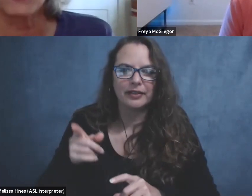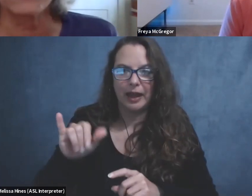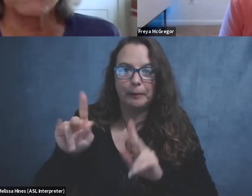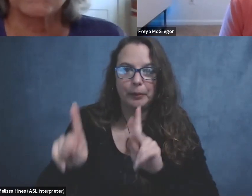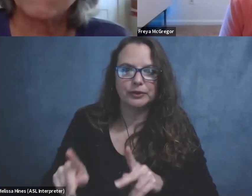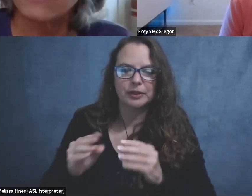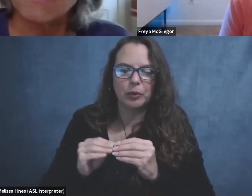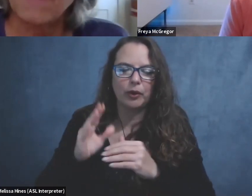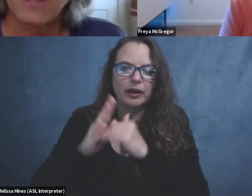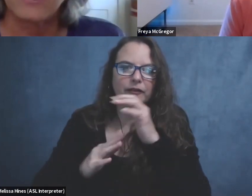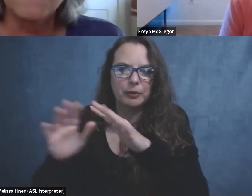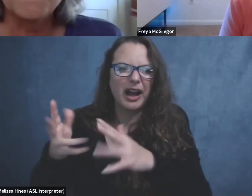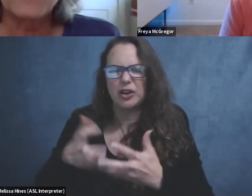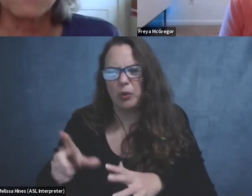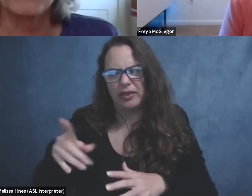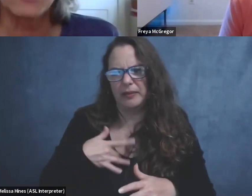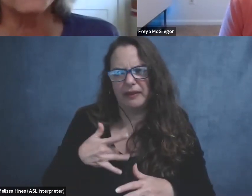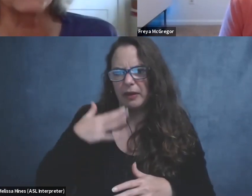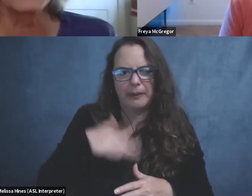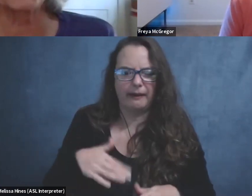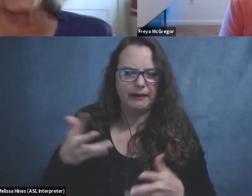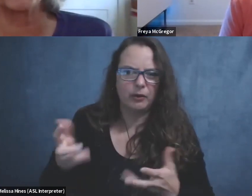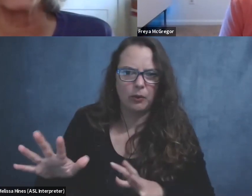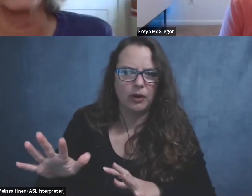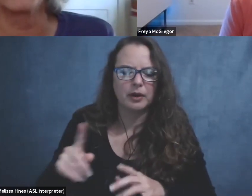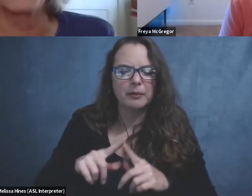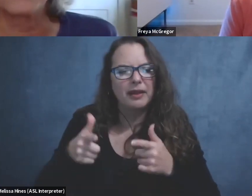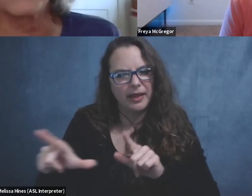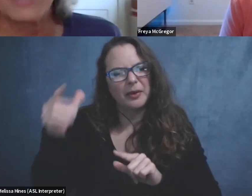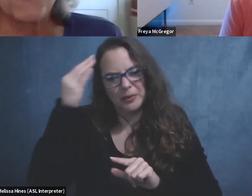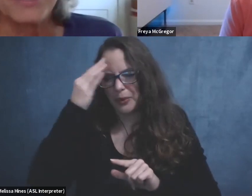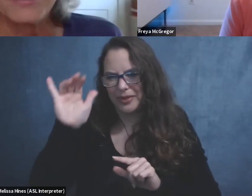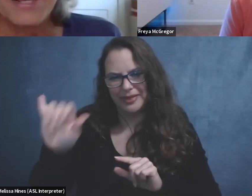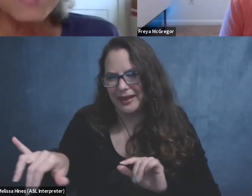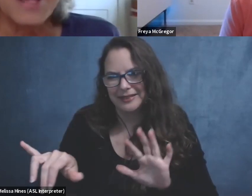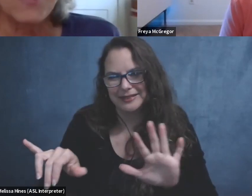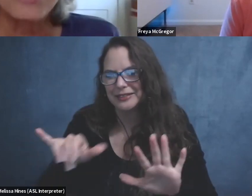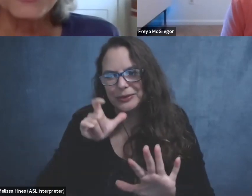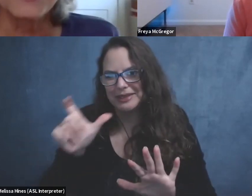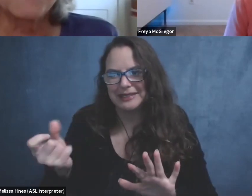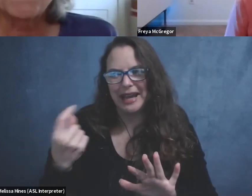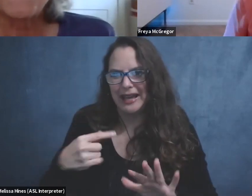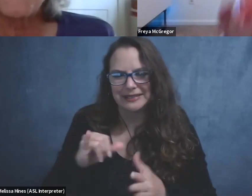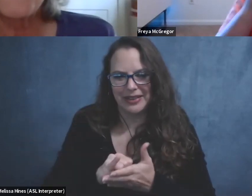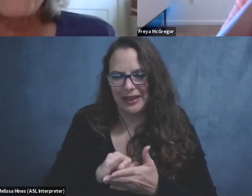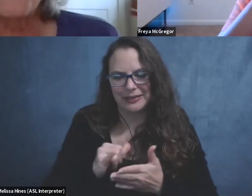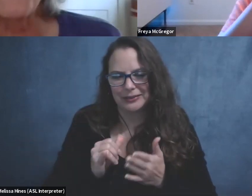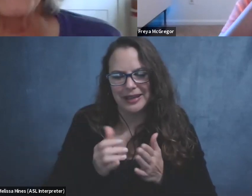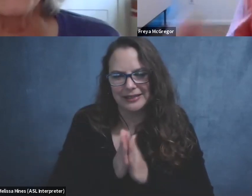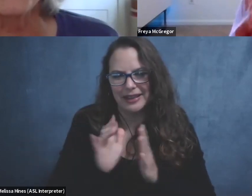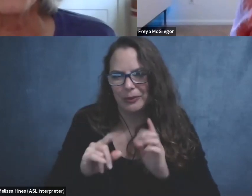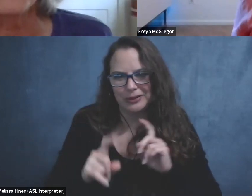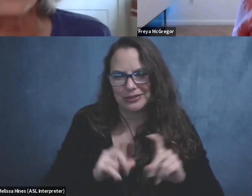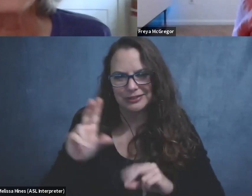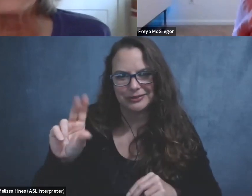because I don't want them to be feeling bad. Um, but also to let them know that, that they don't need to ask that question. Yeah.